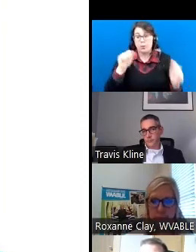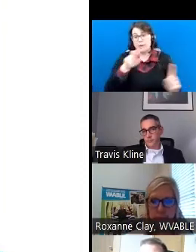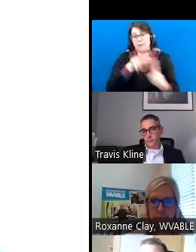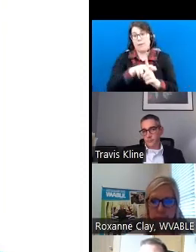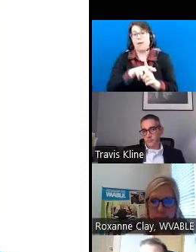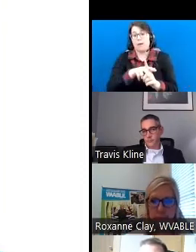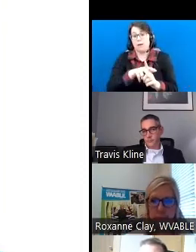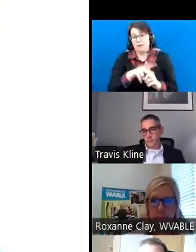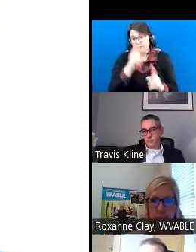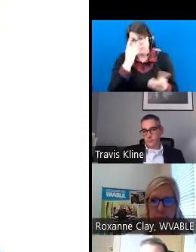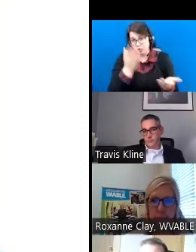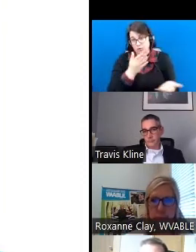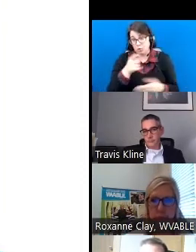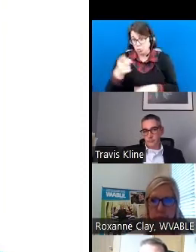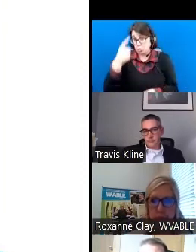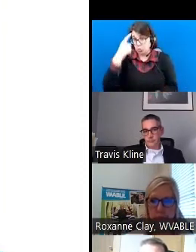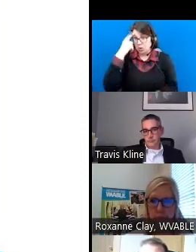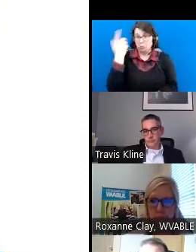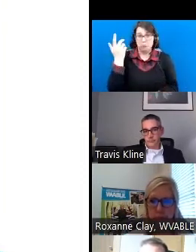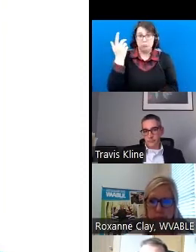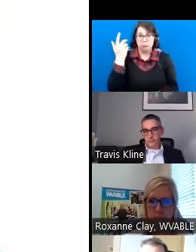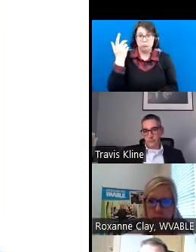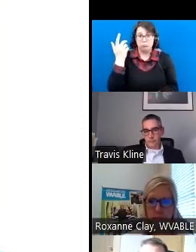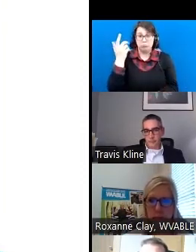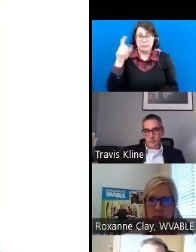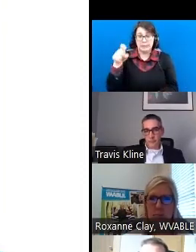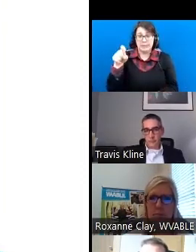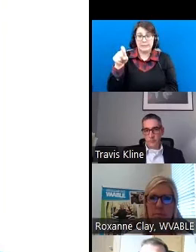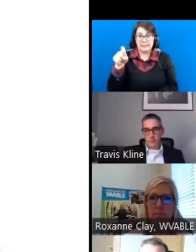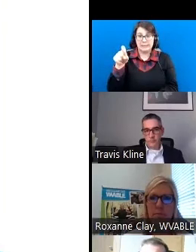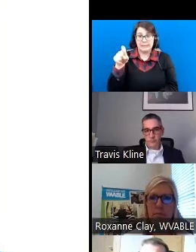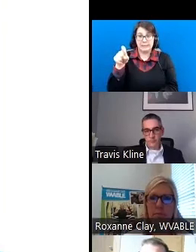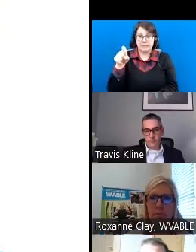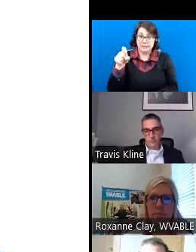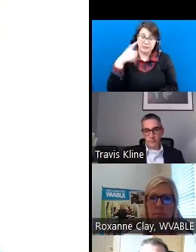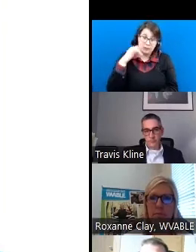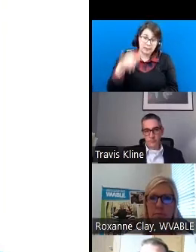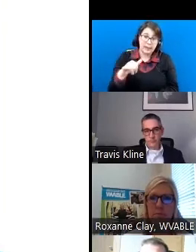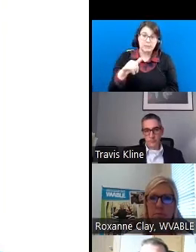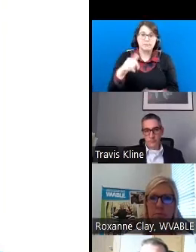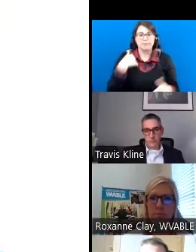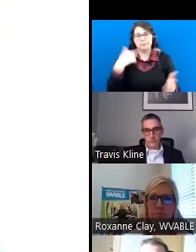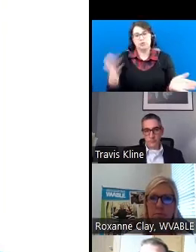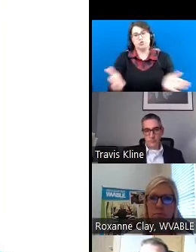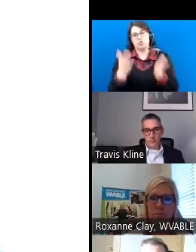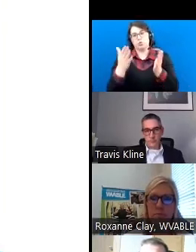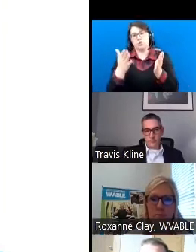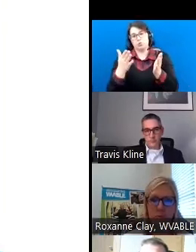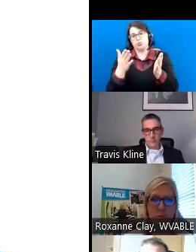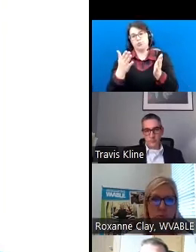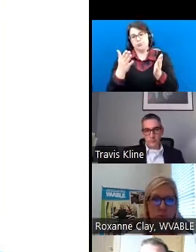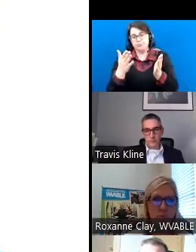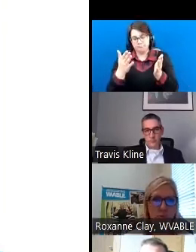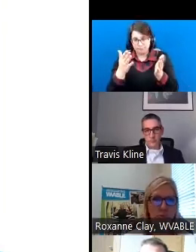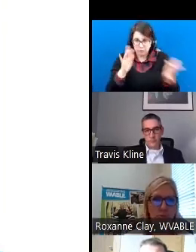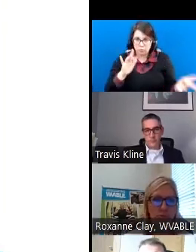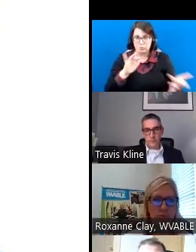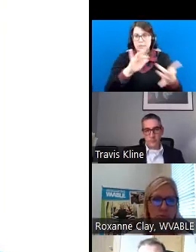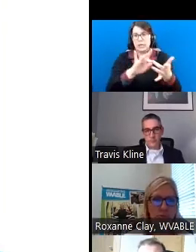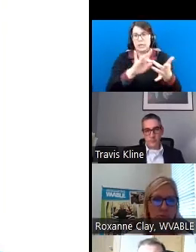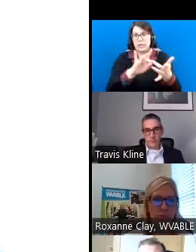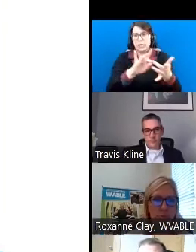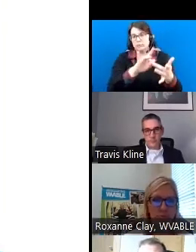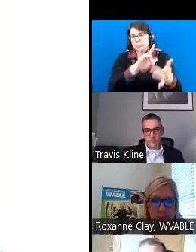So if you think that there's a need to do that, I would just encourage you to reach out and check